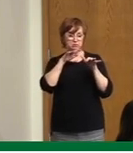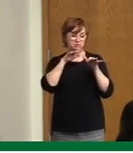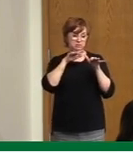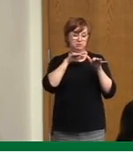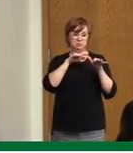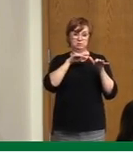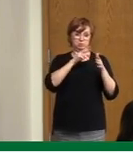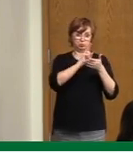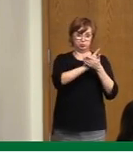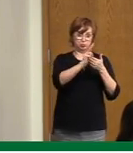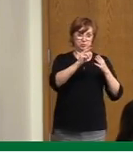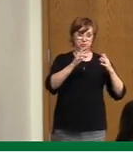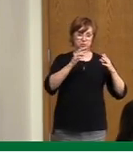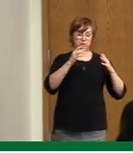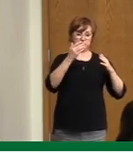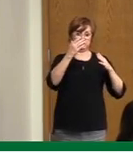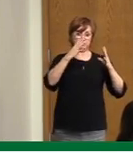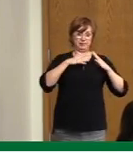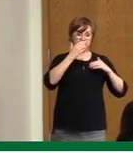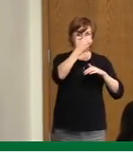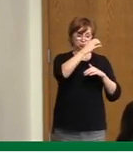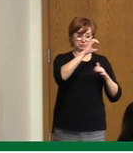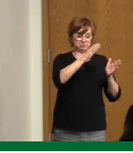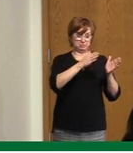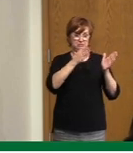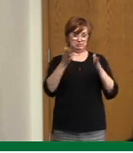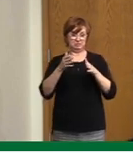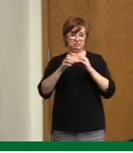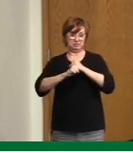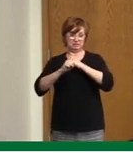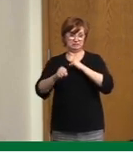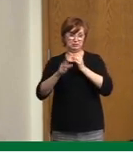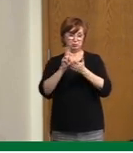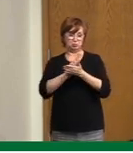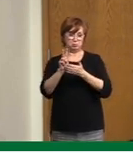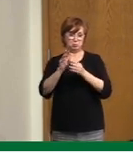But at this point, it appears that, you know, it will be a regular two-week break